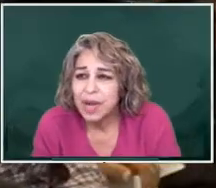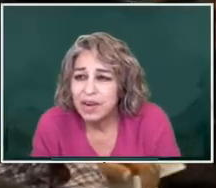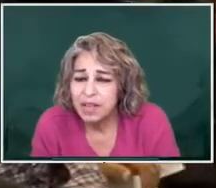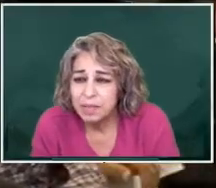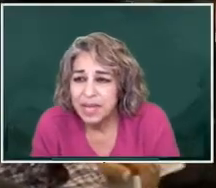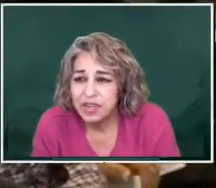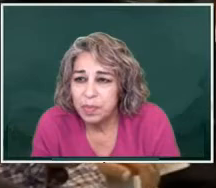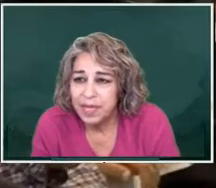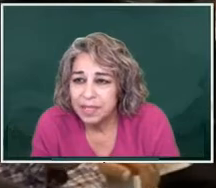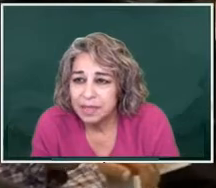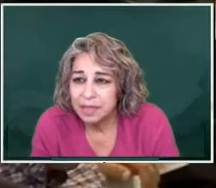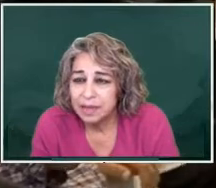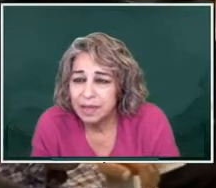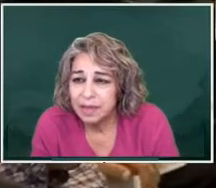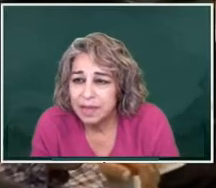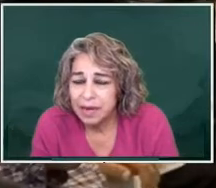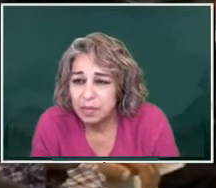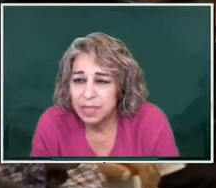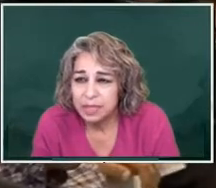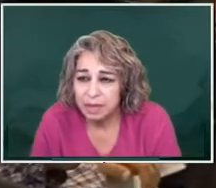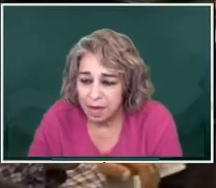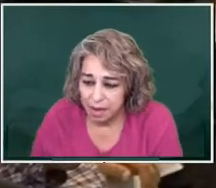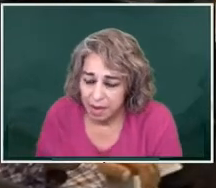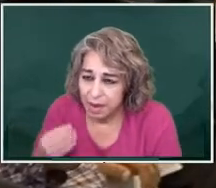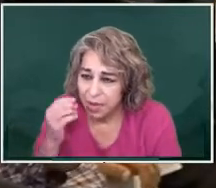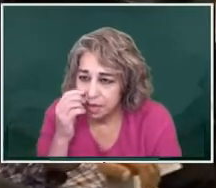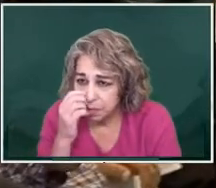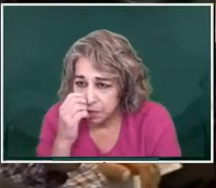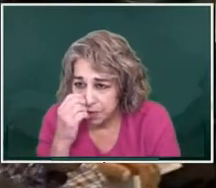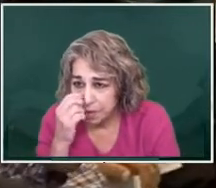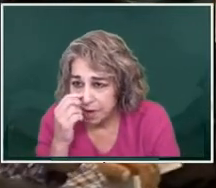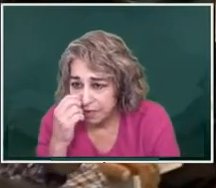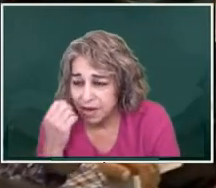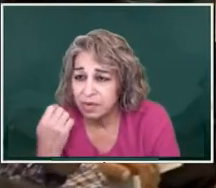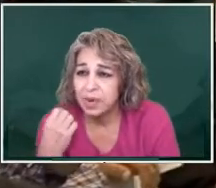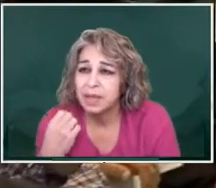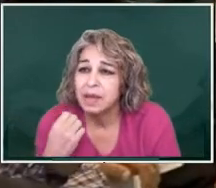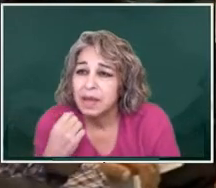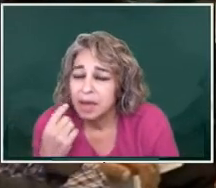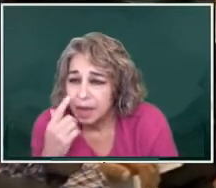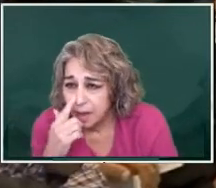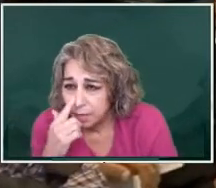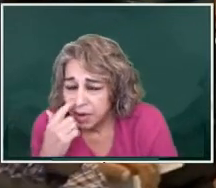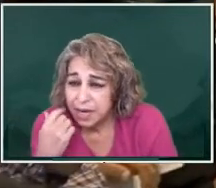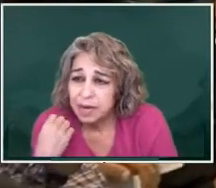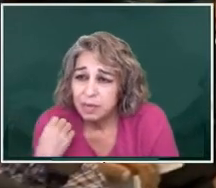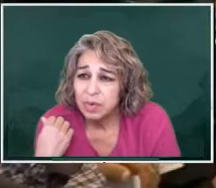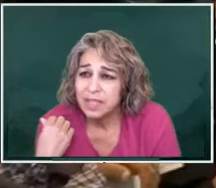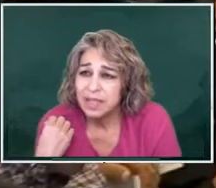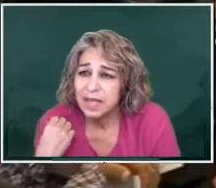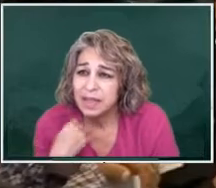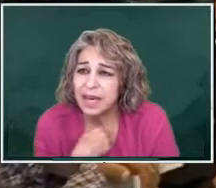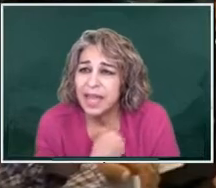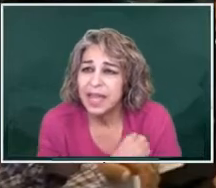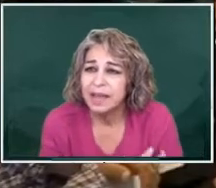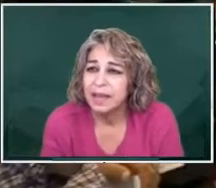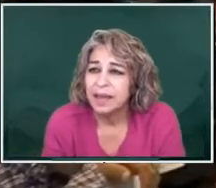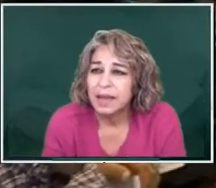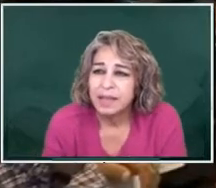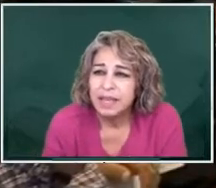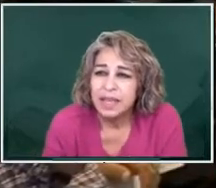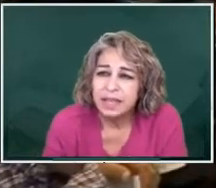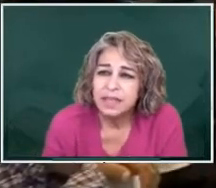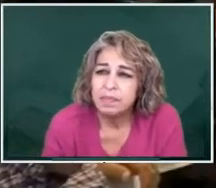Regarding the Metro bus. That was Armando More, Navarro with Morena was in the lake.